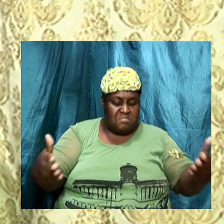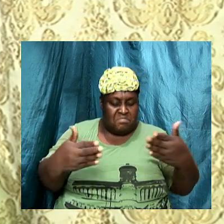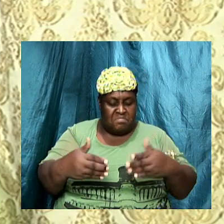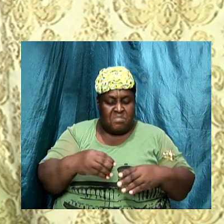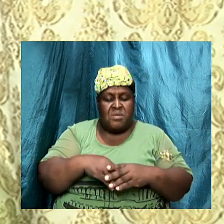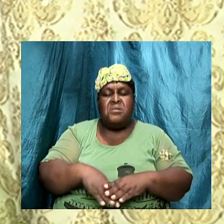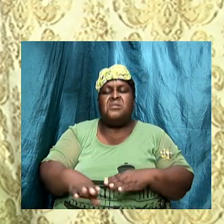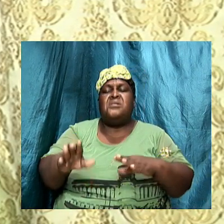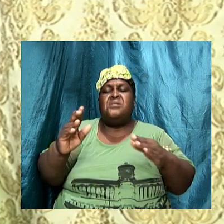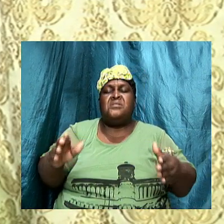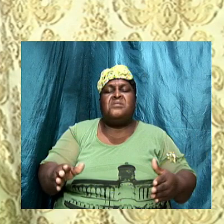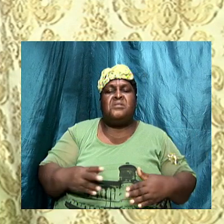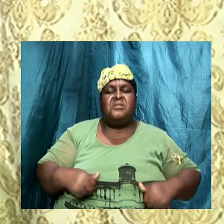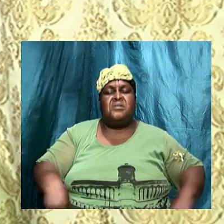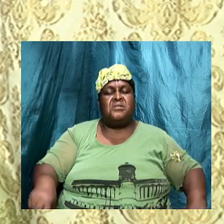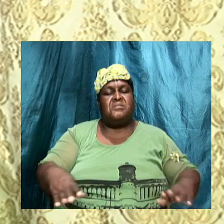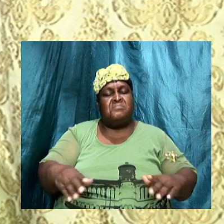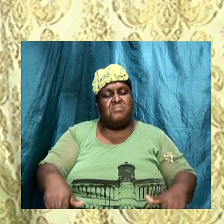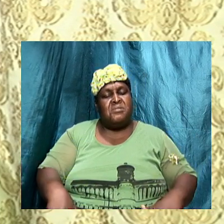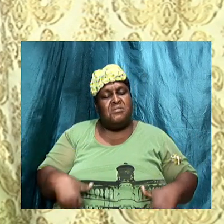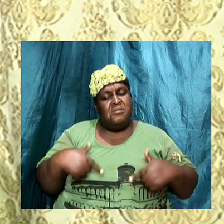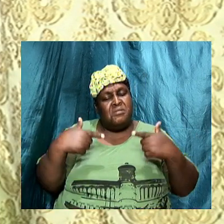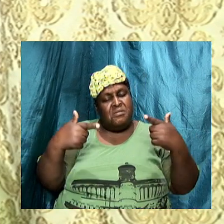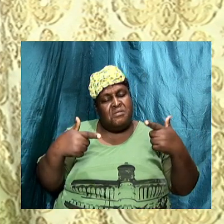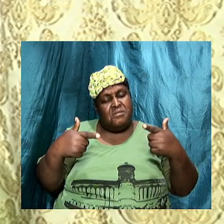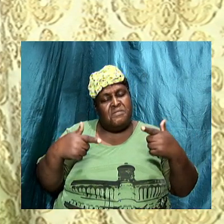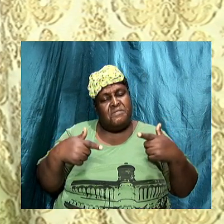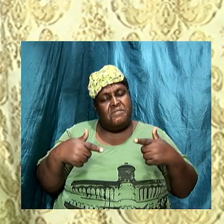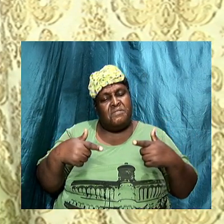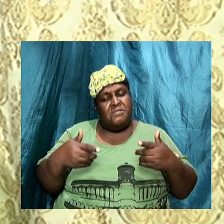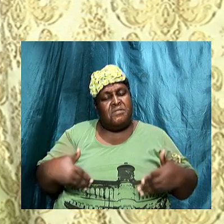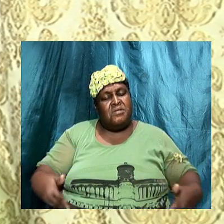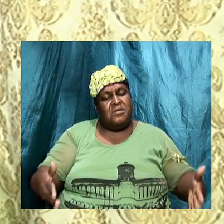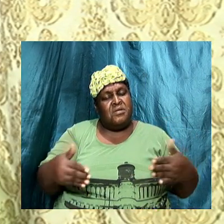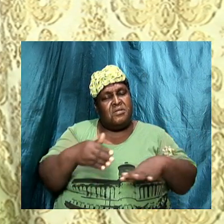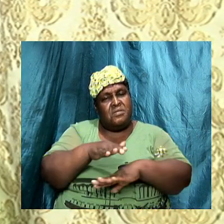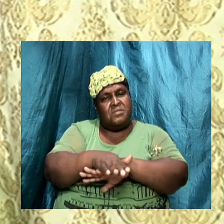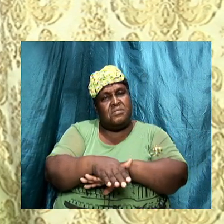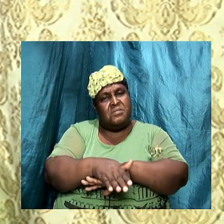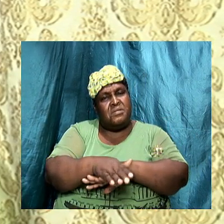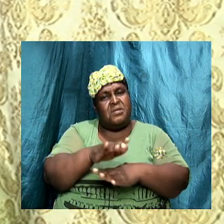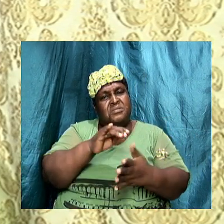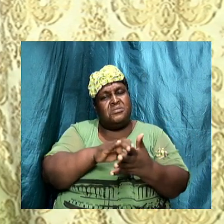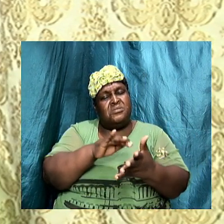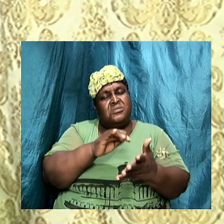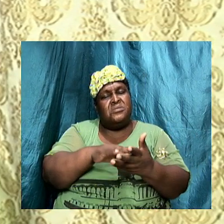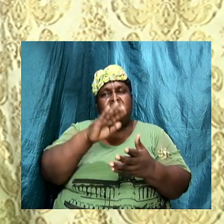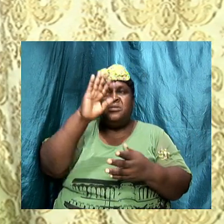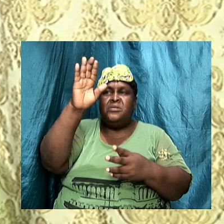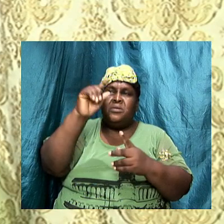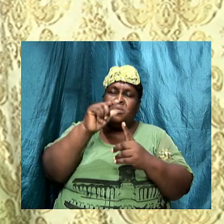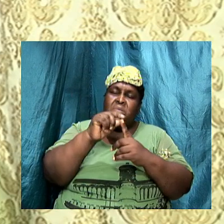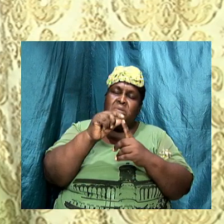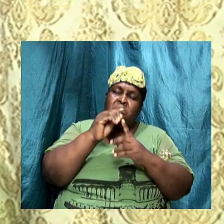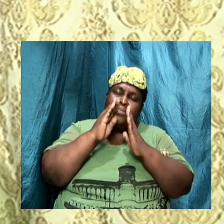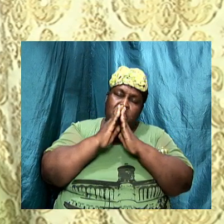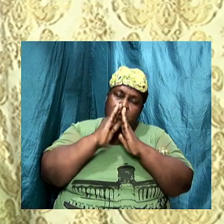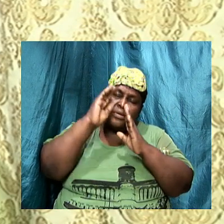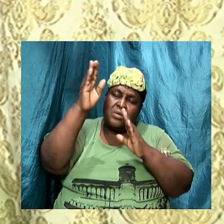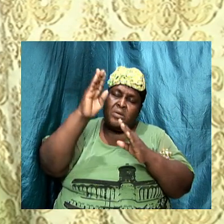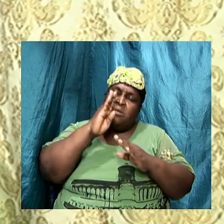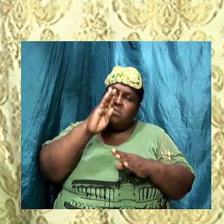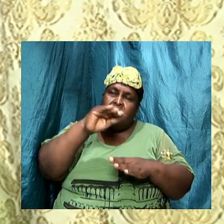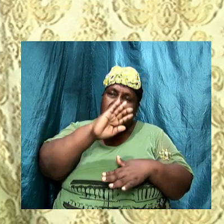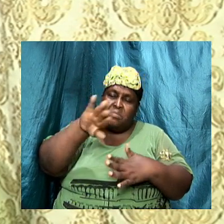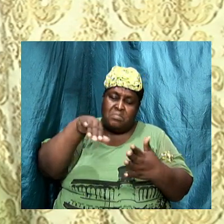Oh God, as we are here tonight, oh, get into your word. We pray, God, that you'll be in our midst. We